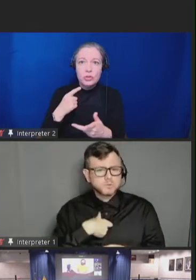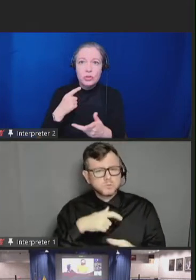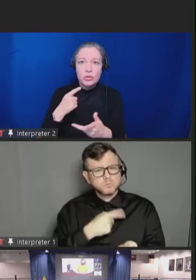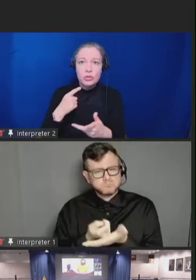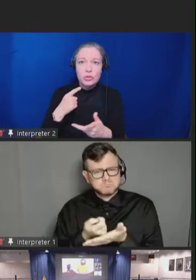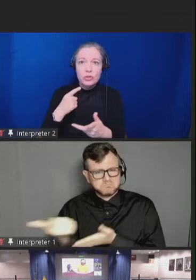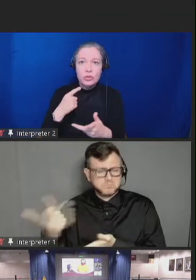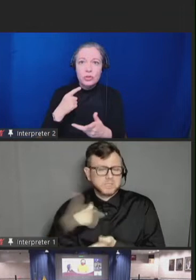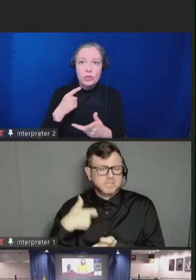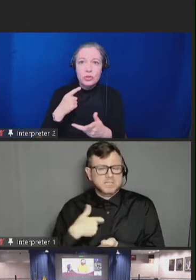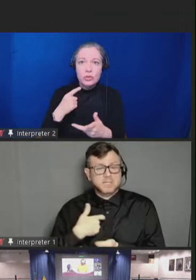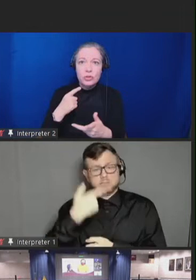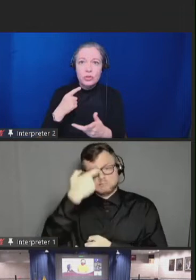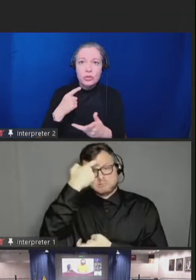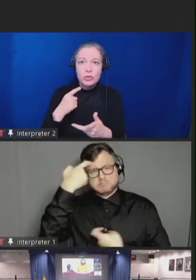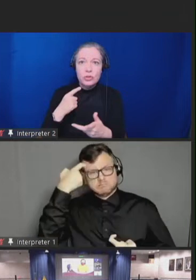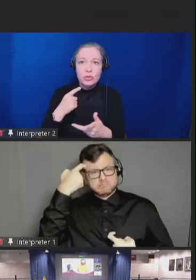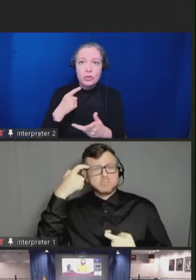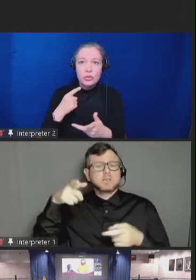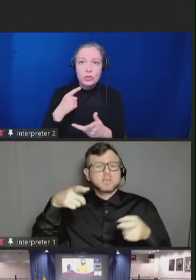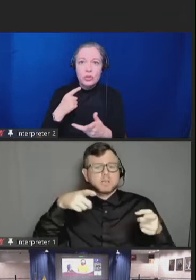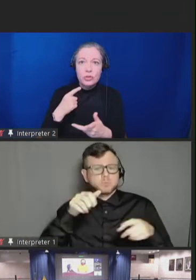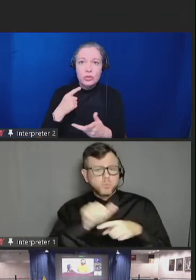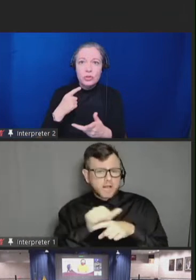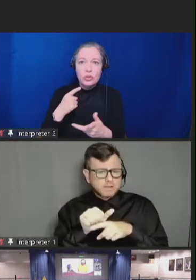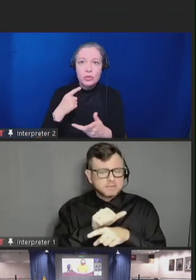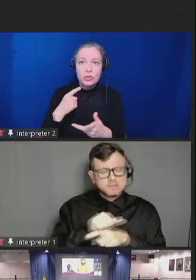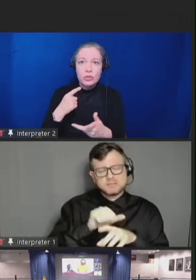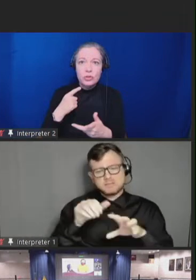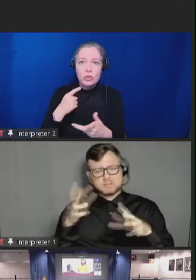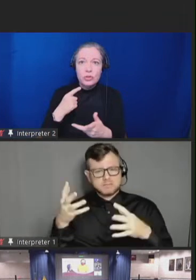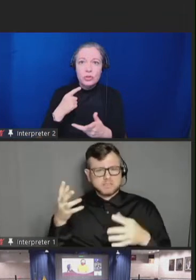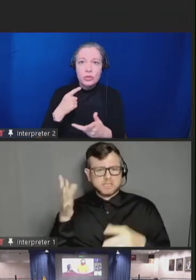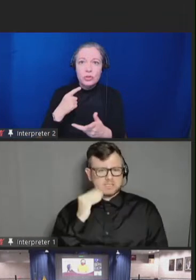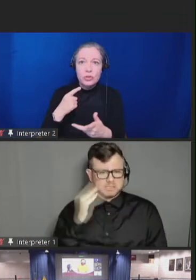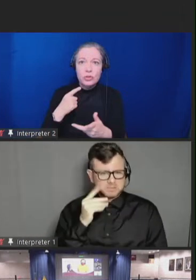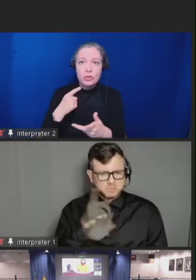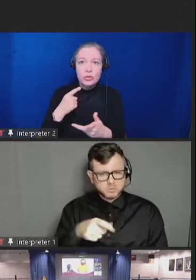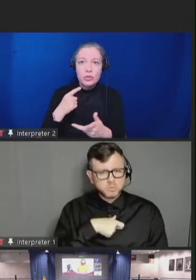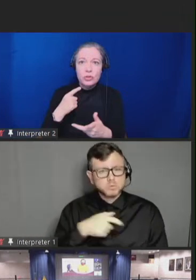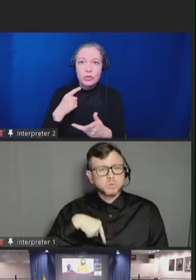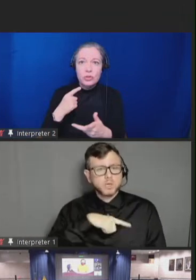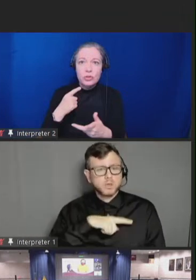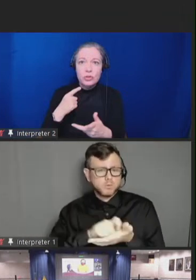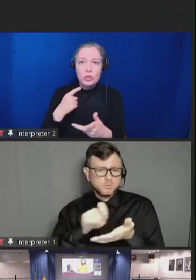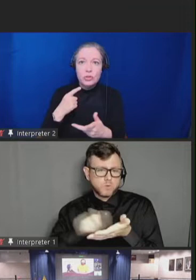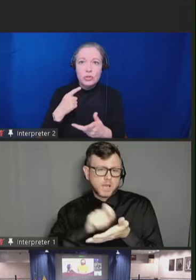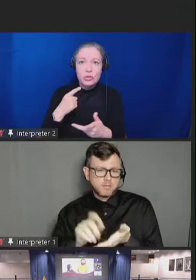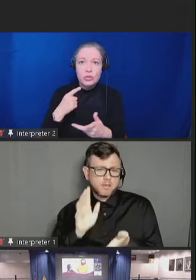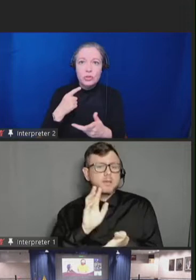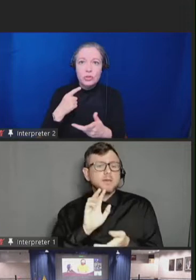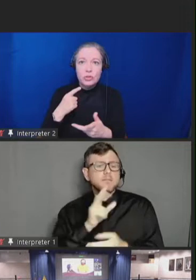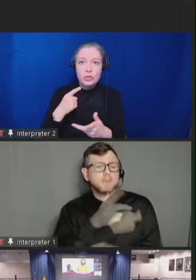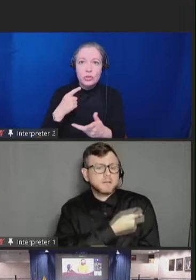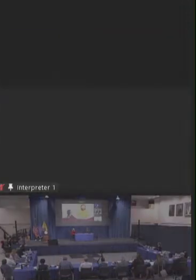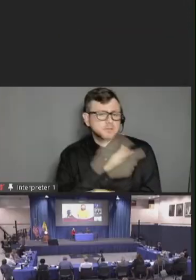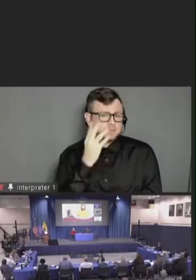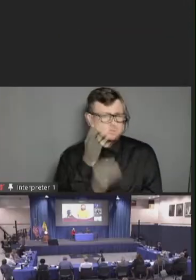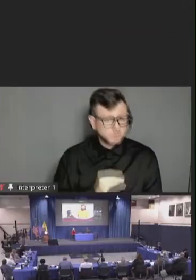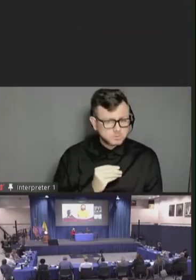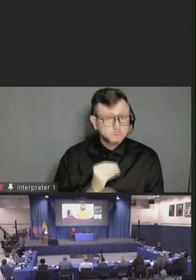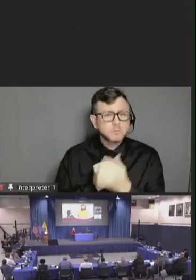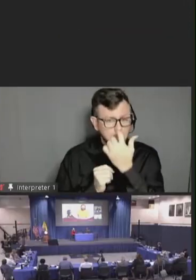As spoken today on the panel, accessibility is critical for vaccine uptake, especially in the autism and disability